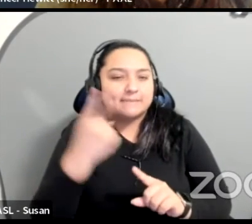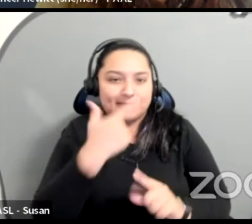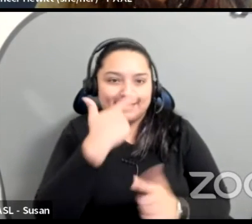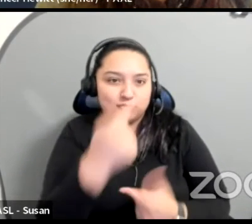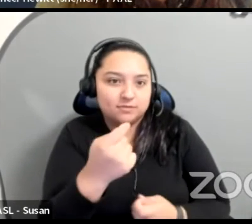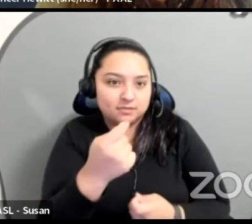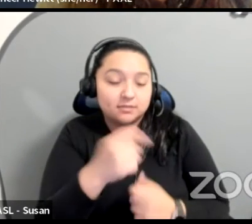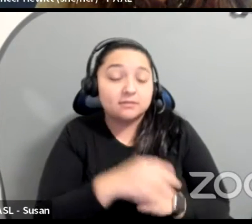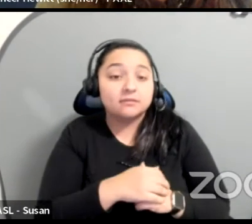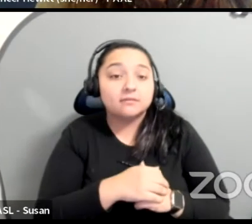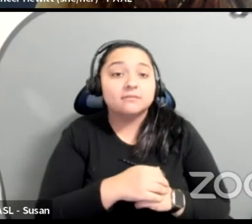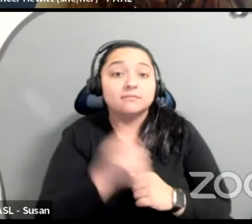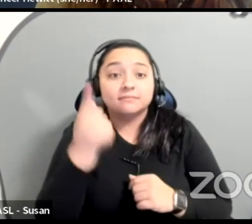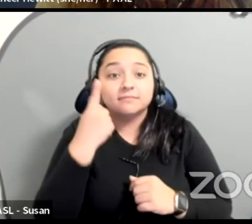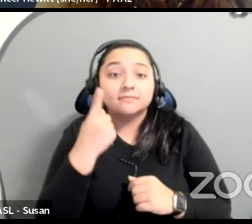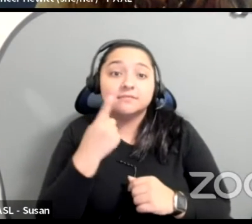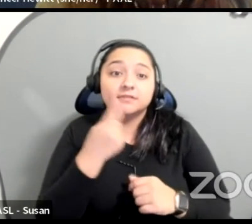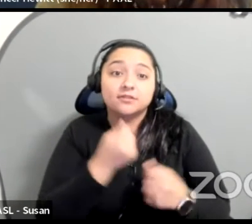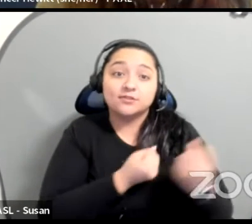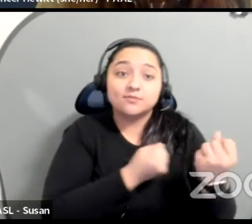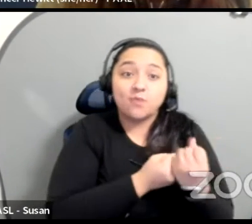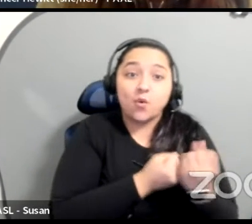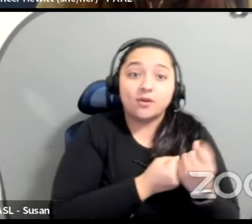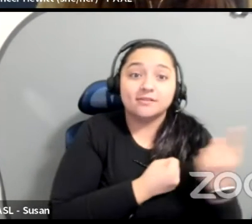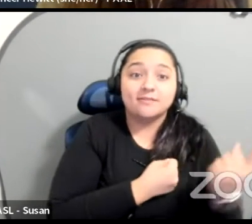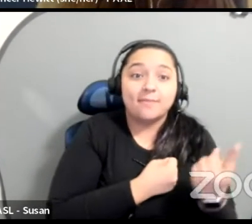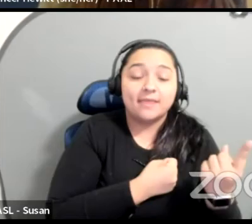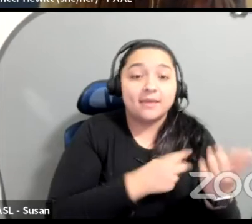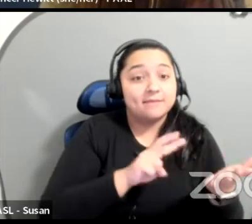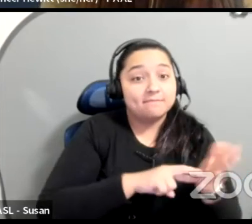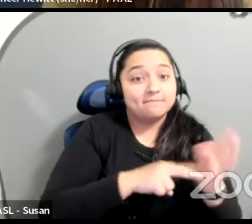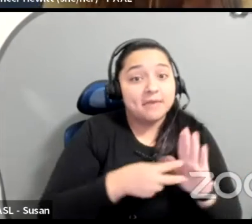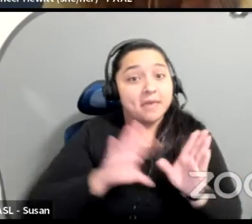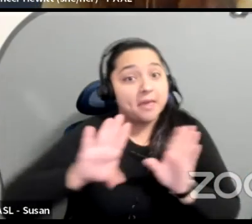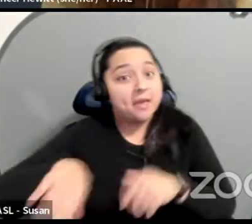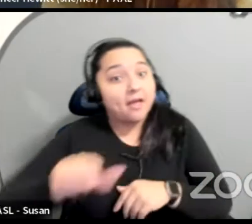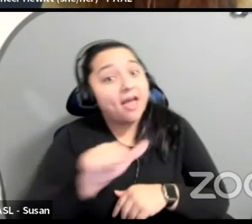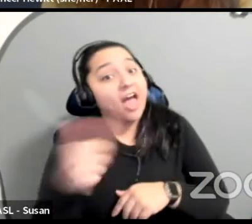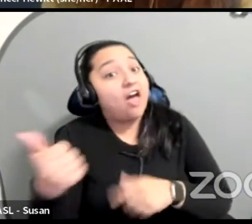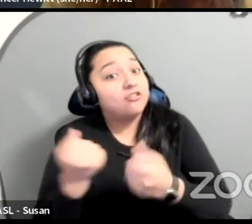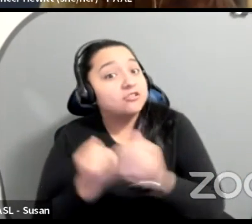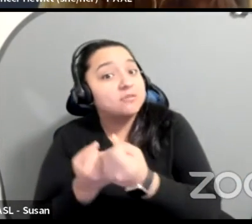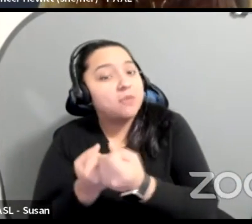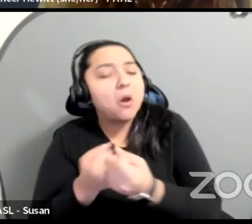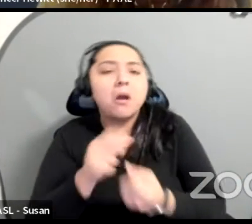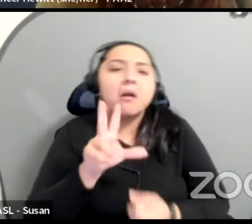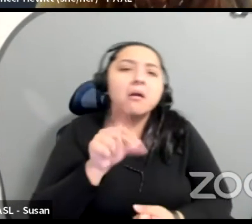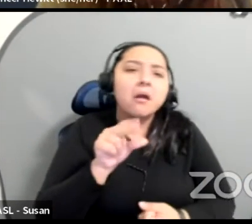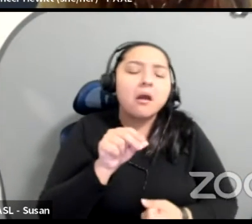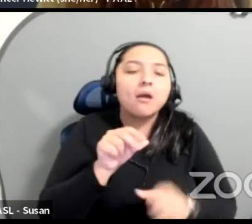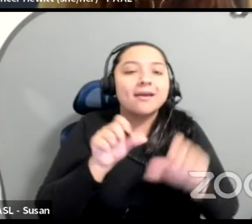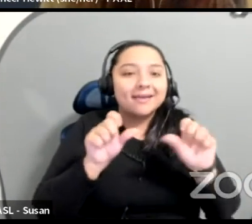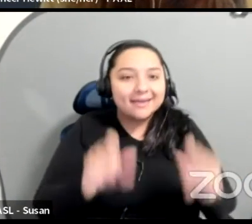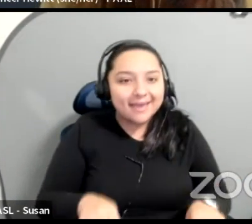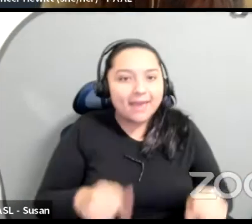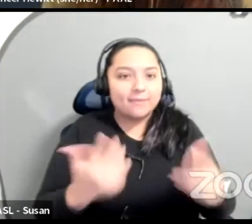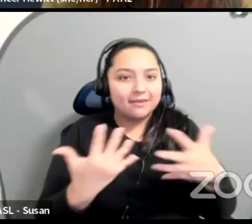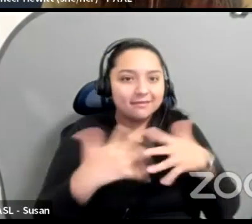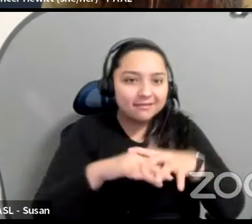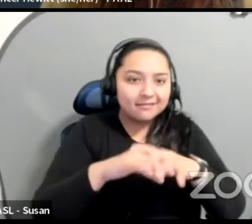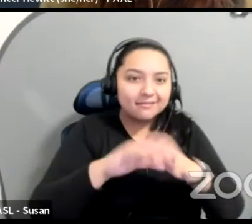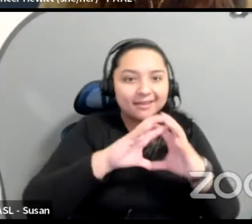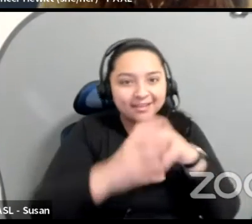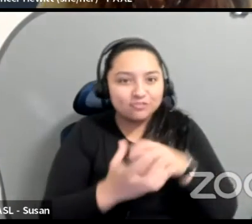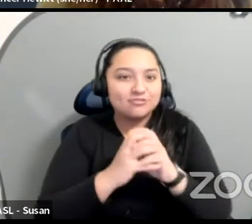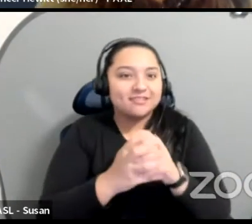doesn't mean that you're not supporting other things. Like sometimes it does, but sometimes it can be about the intersectionality, right? Sometimes you can, it can